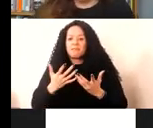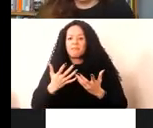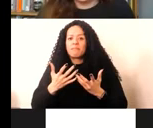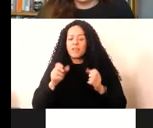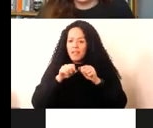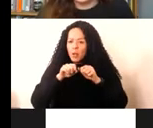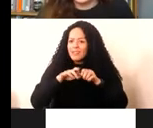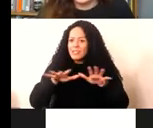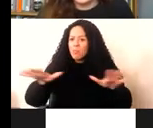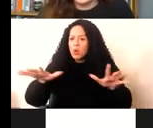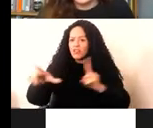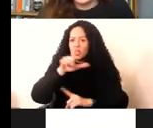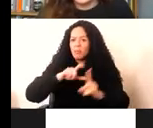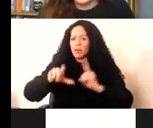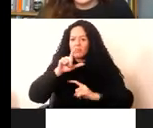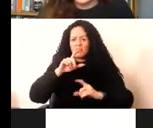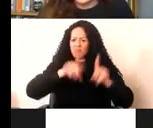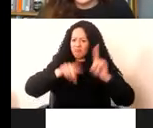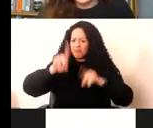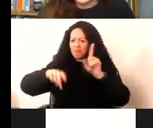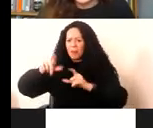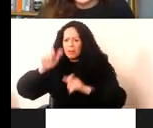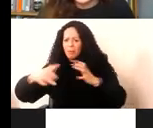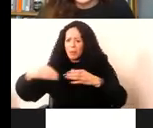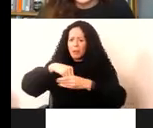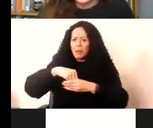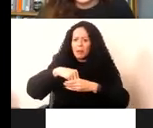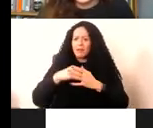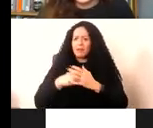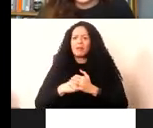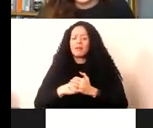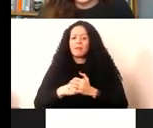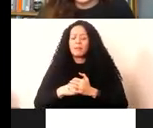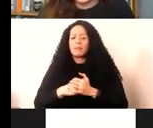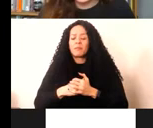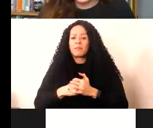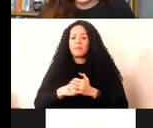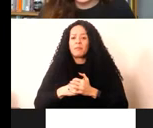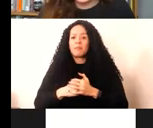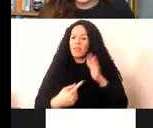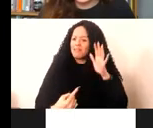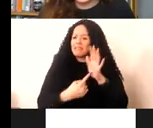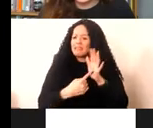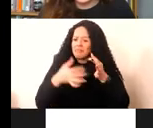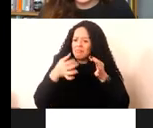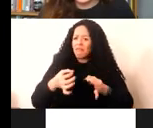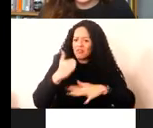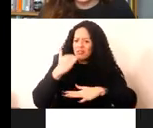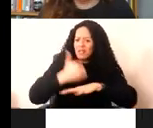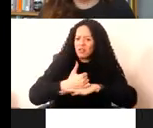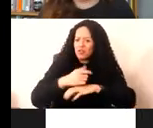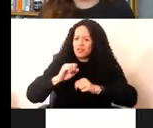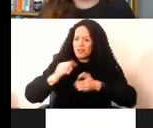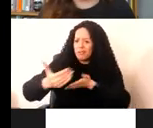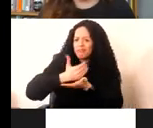and differentiated is emerging where we have key official institutions of collecting, which are